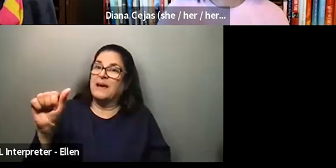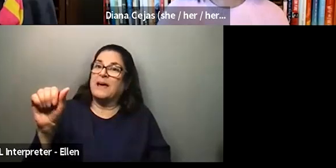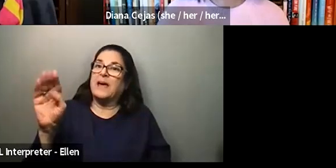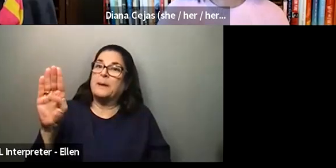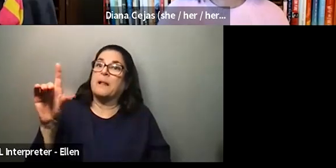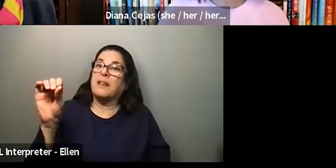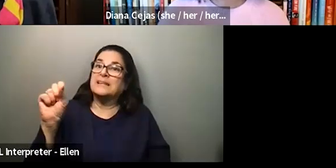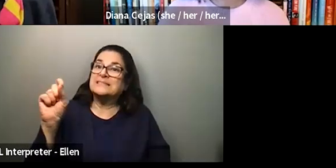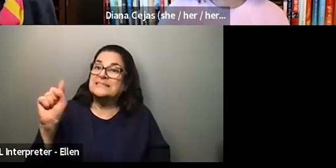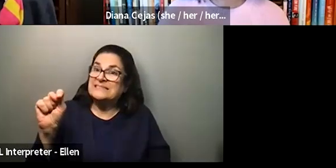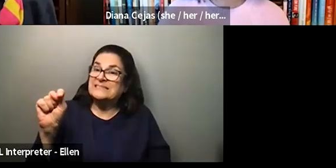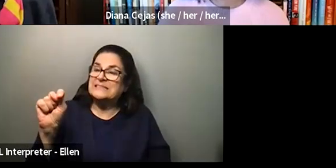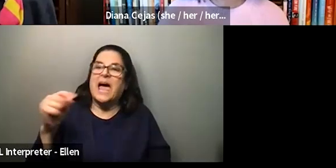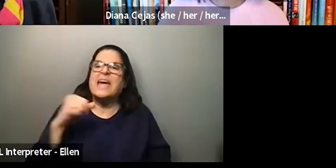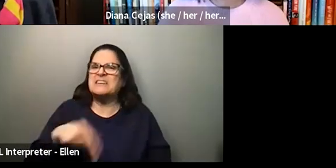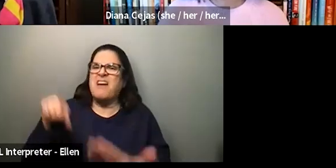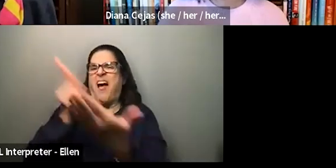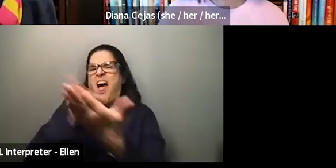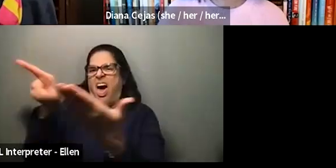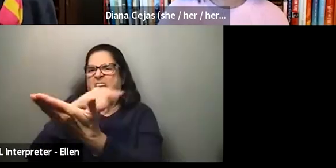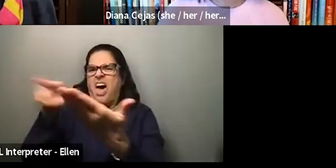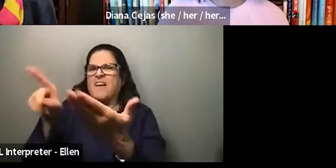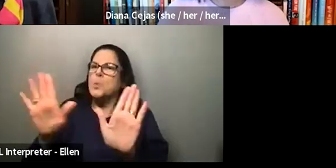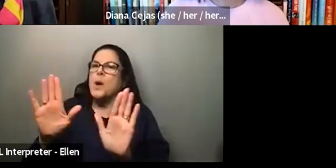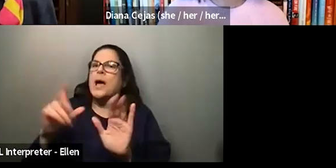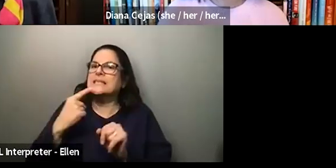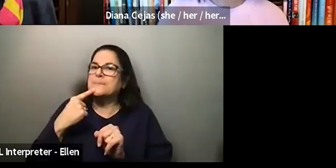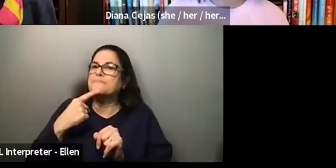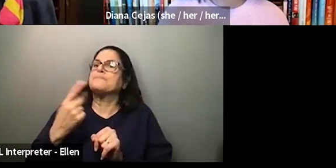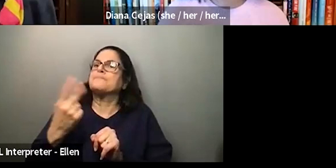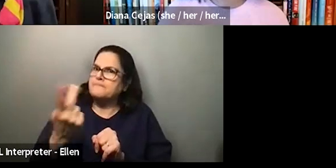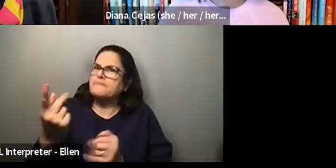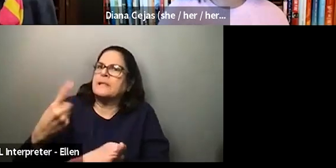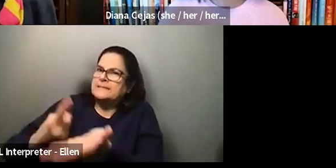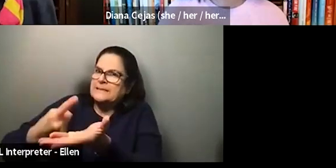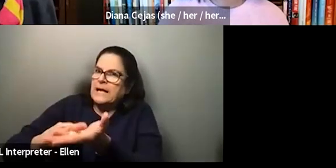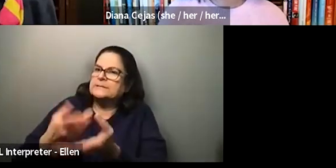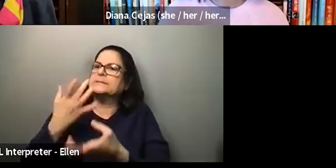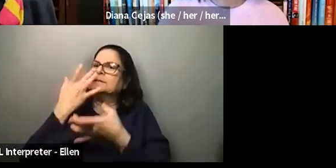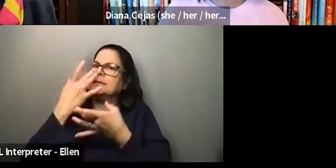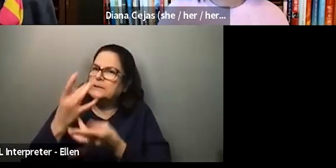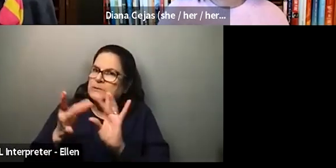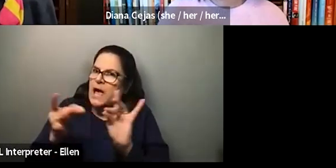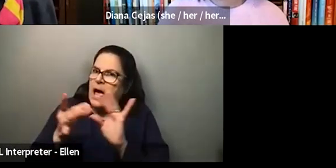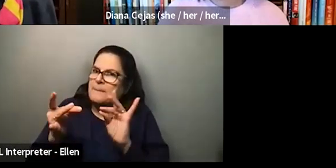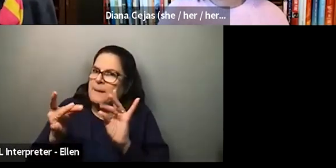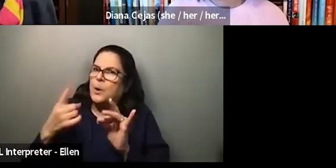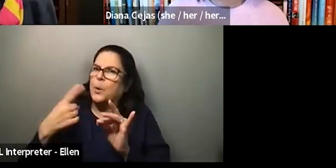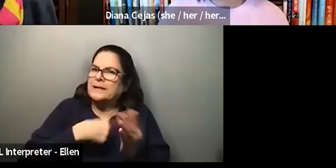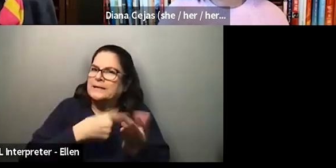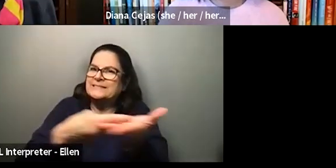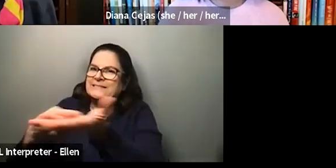them, I didn't. I said, let's, let's talk about that. It's a really interesting comment. Let's learn from that. Let's discuss that. And